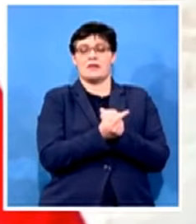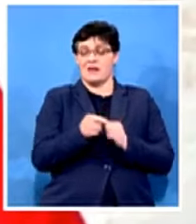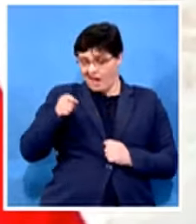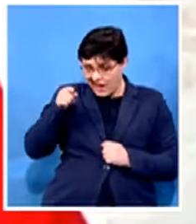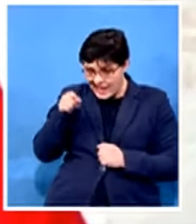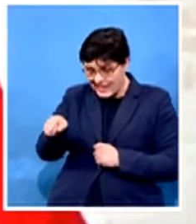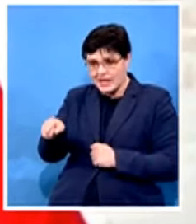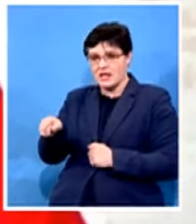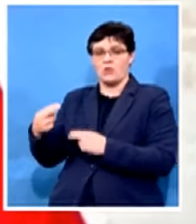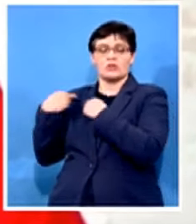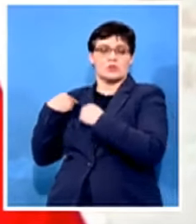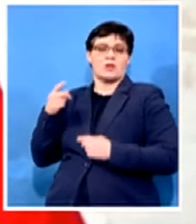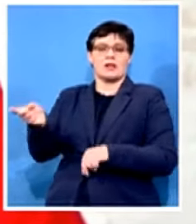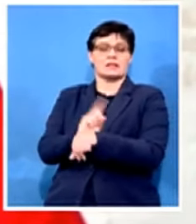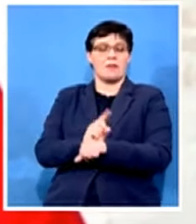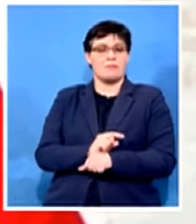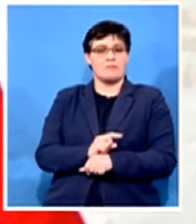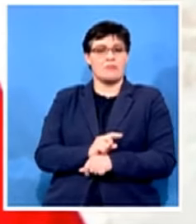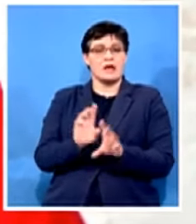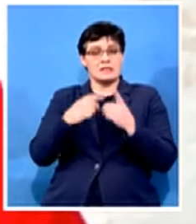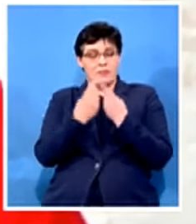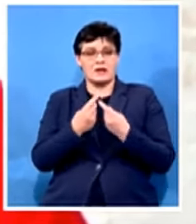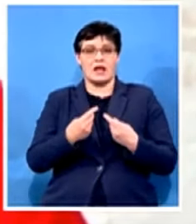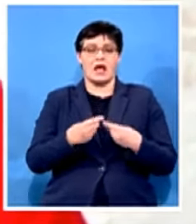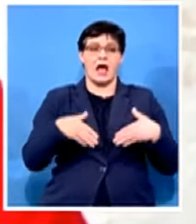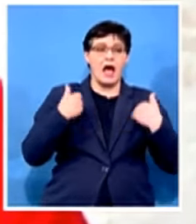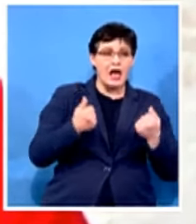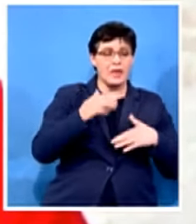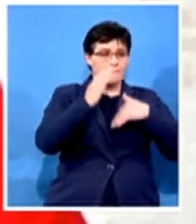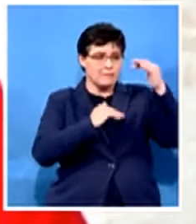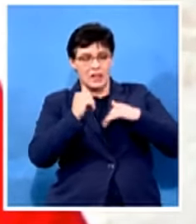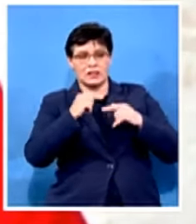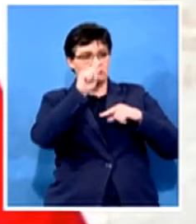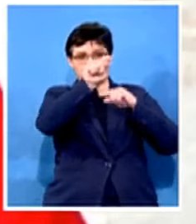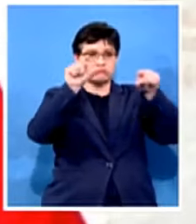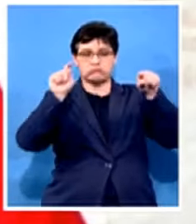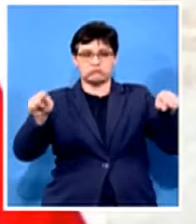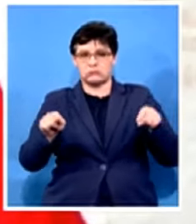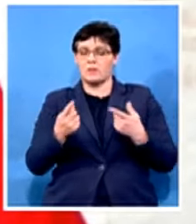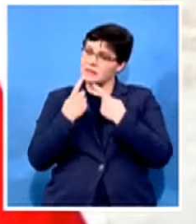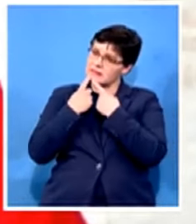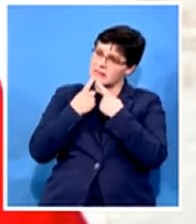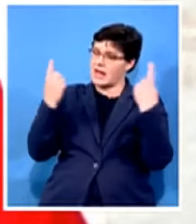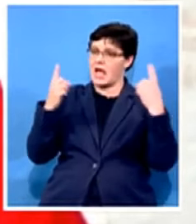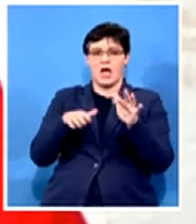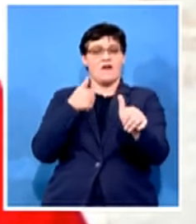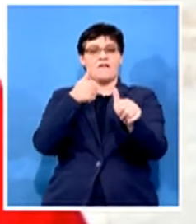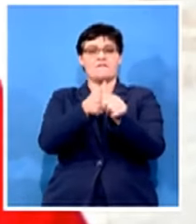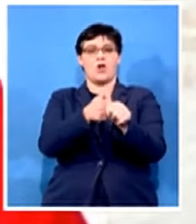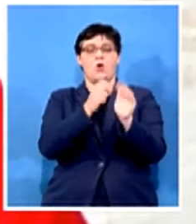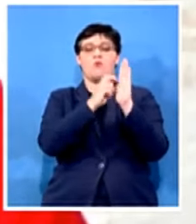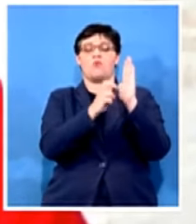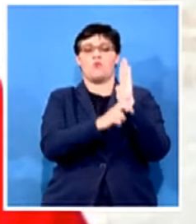health building and other buildings in this province being uh declared not complying with occupational health and safety uh